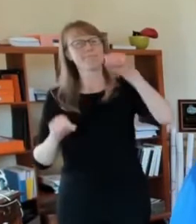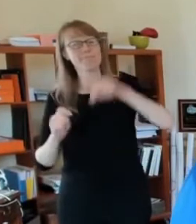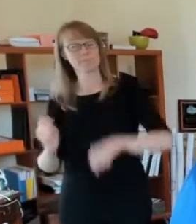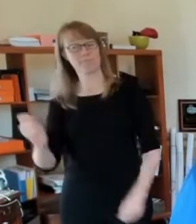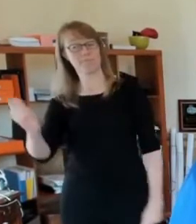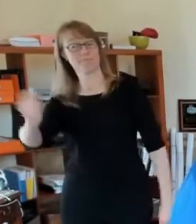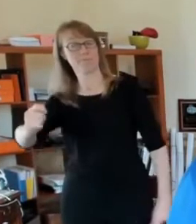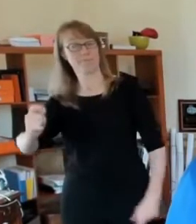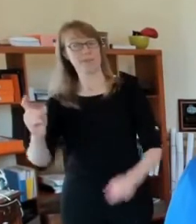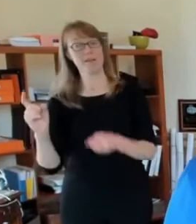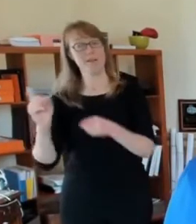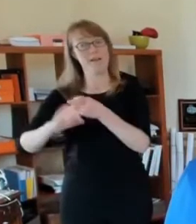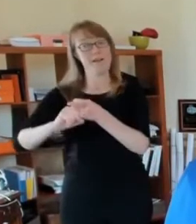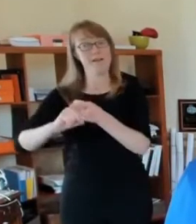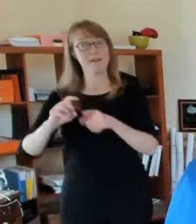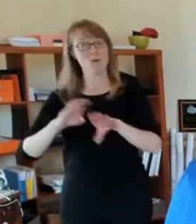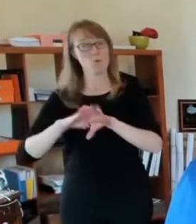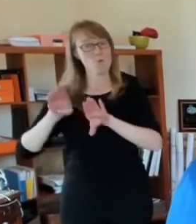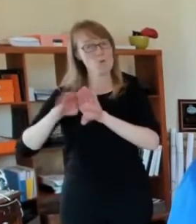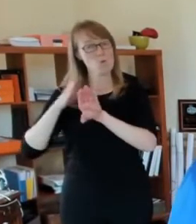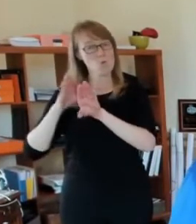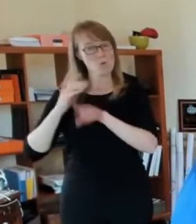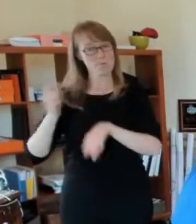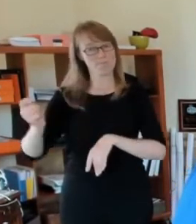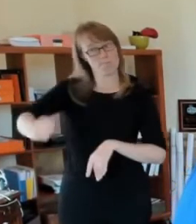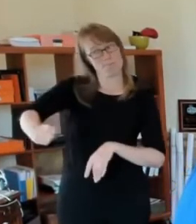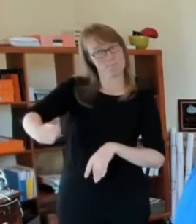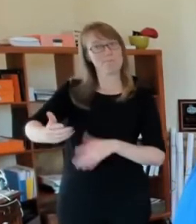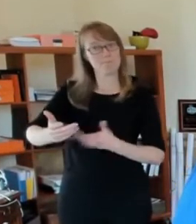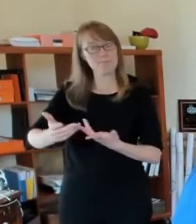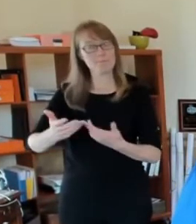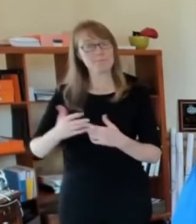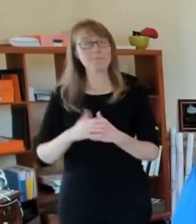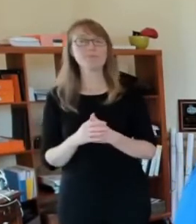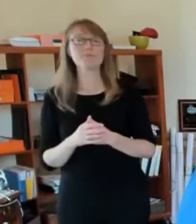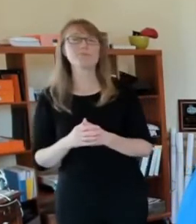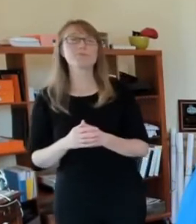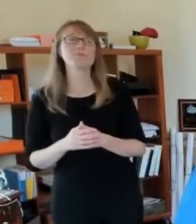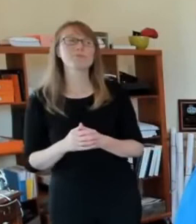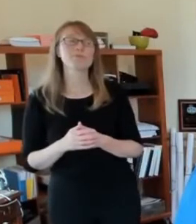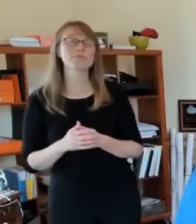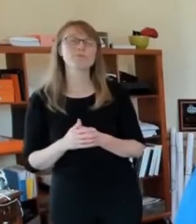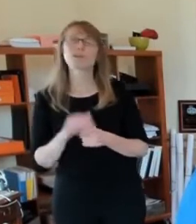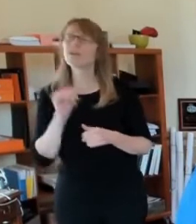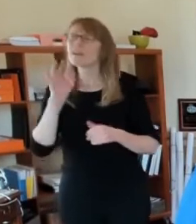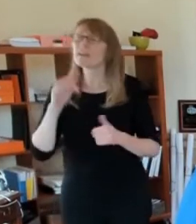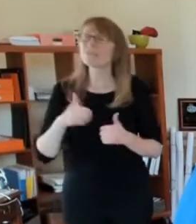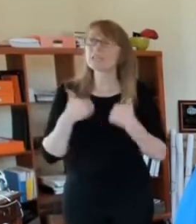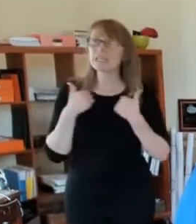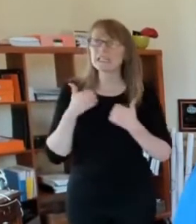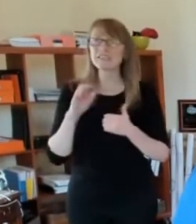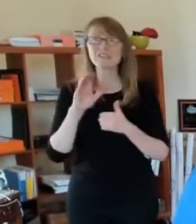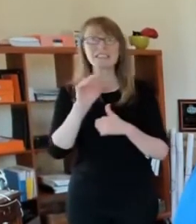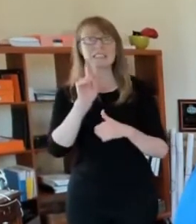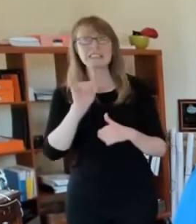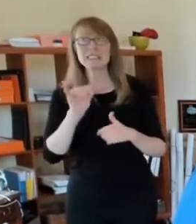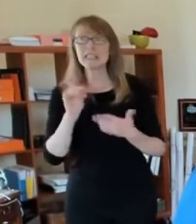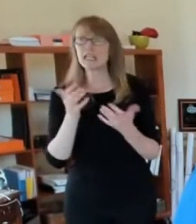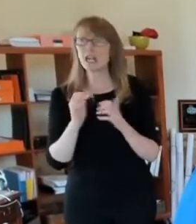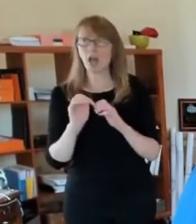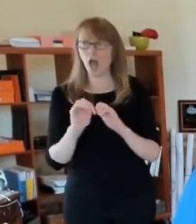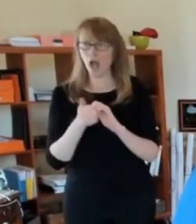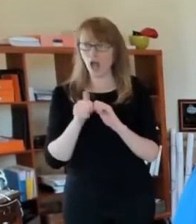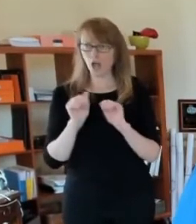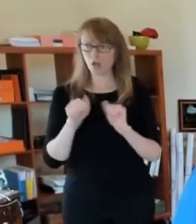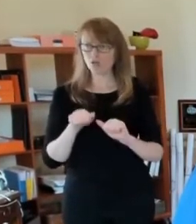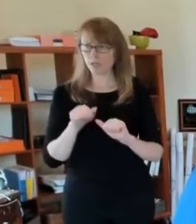access to the internet and they live in the city, what's the best way that they could fill out their census? So there are several places that were